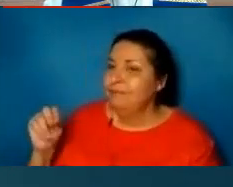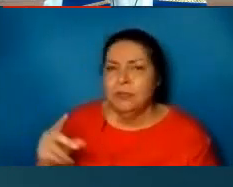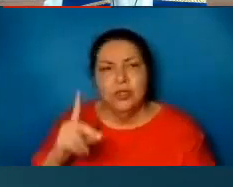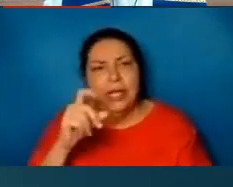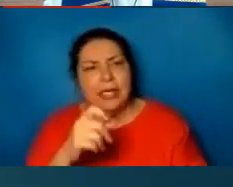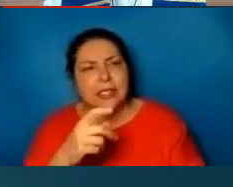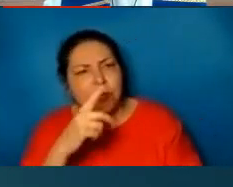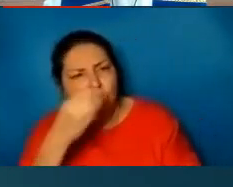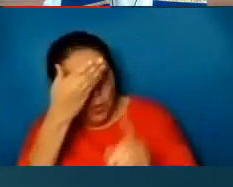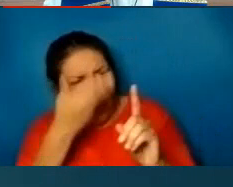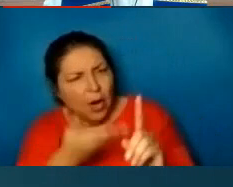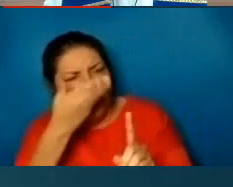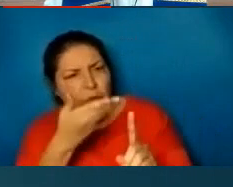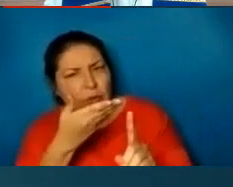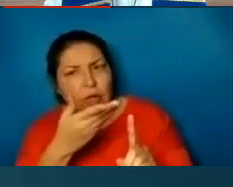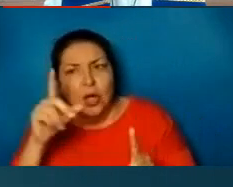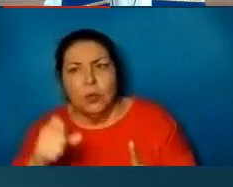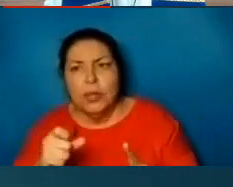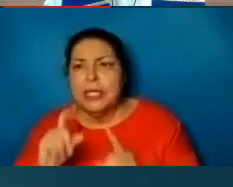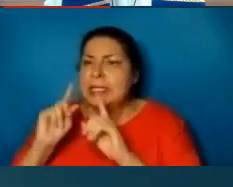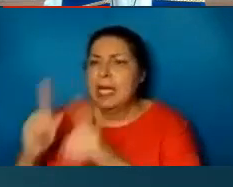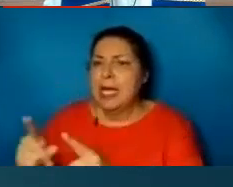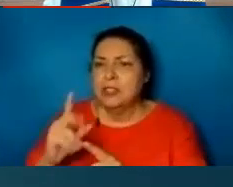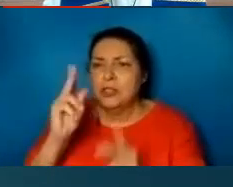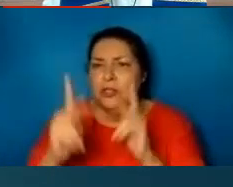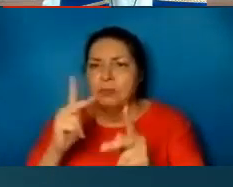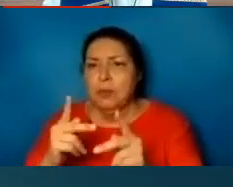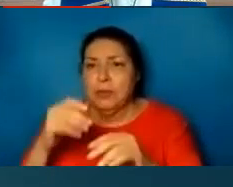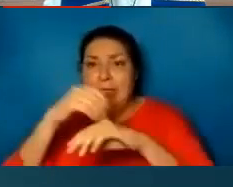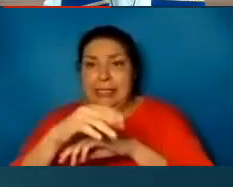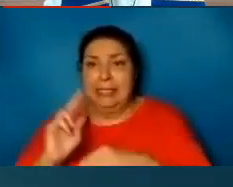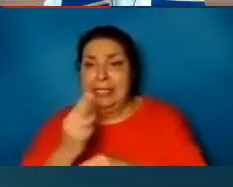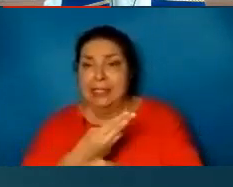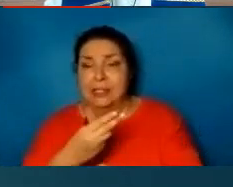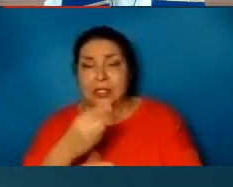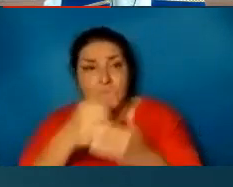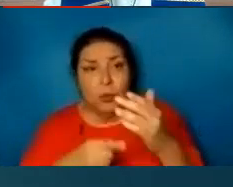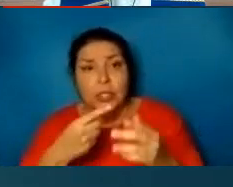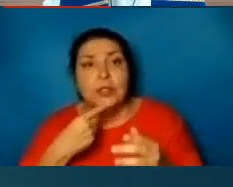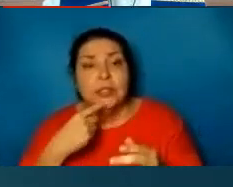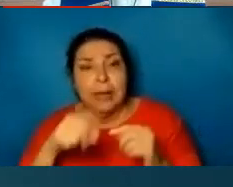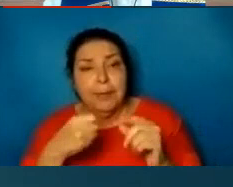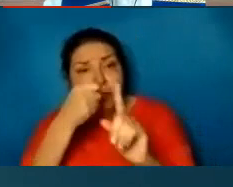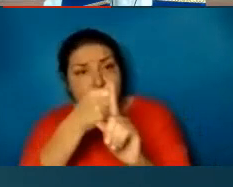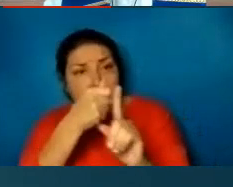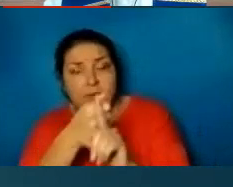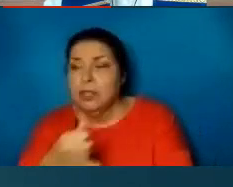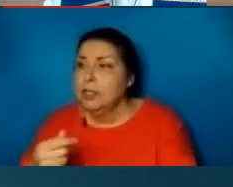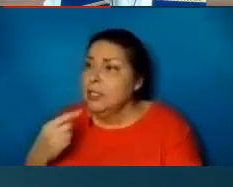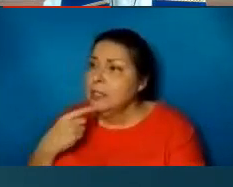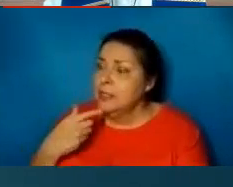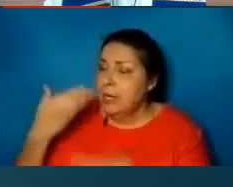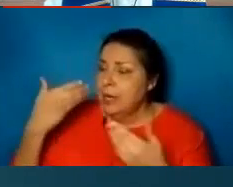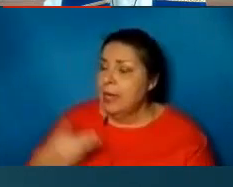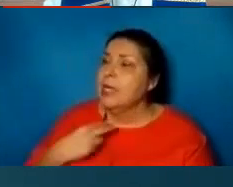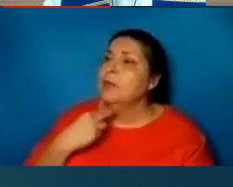are you we need to give an answer to those who sent us what do you say about yourself he said I am the